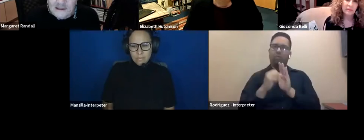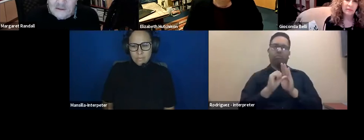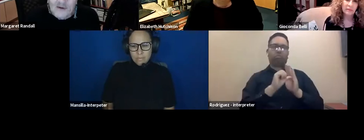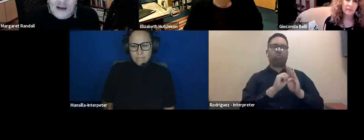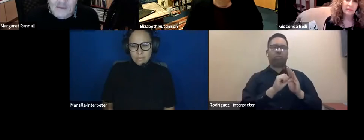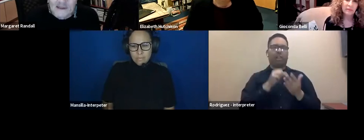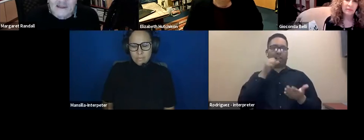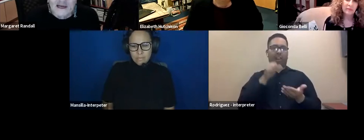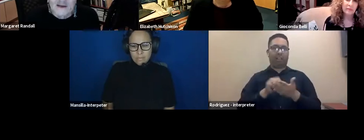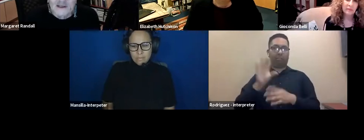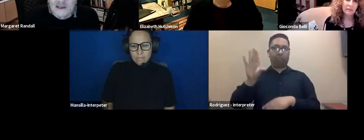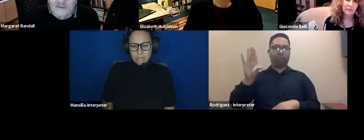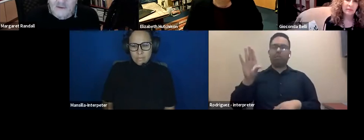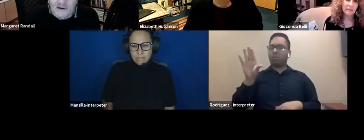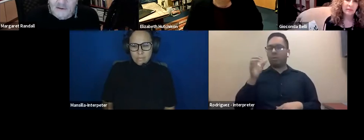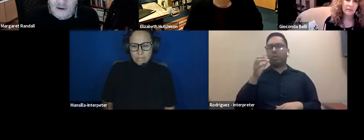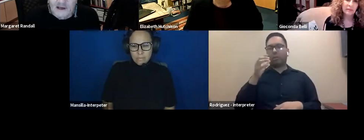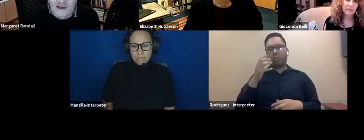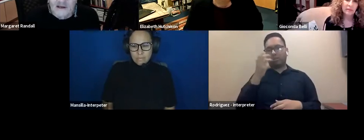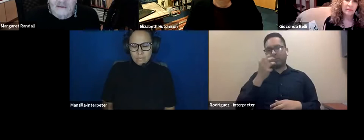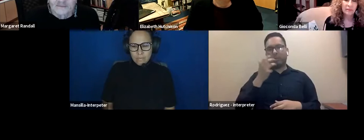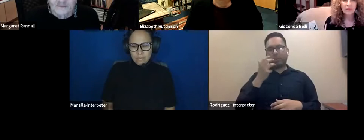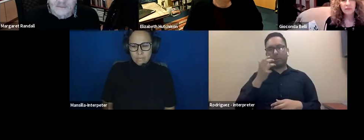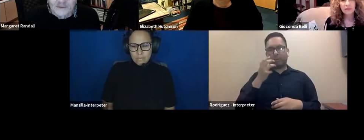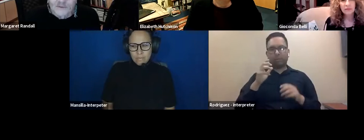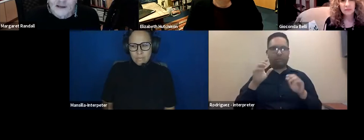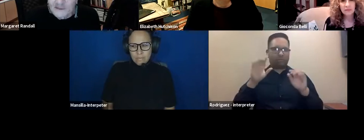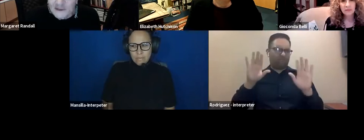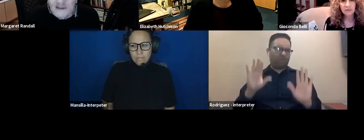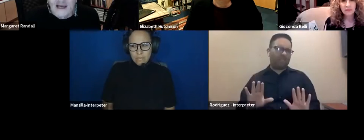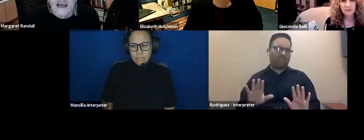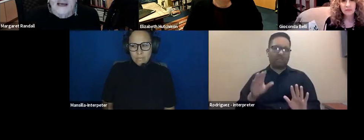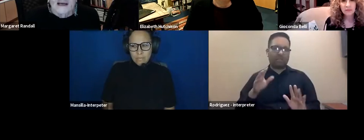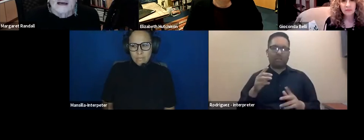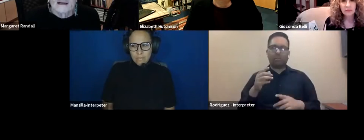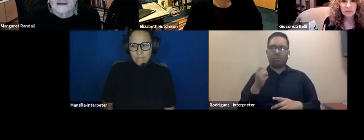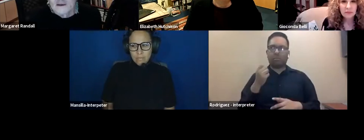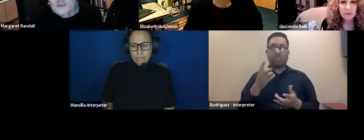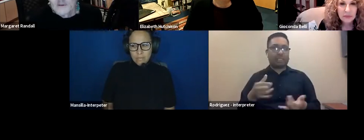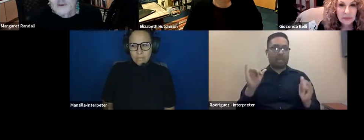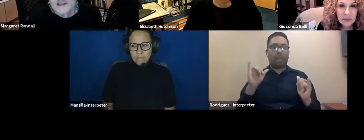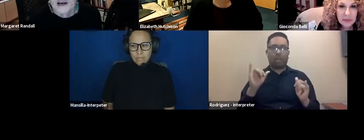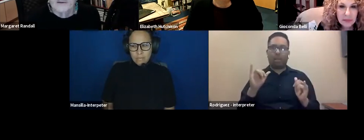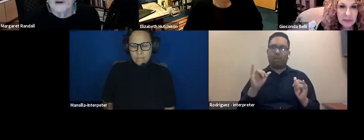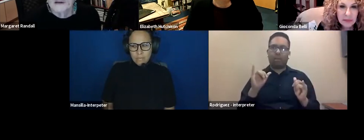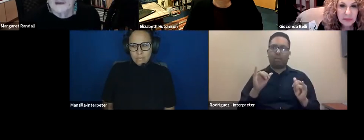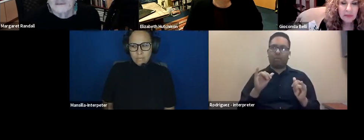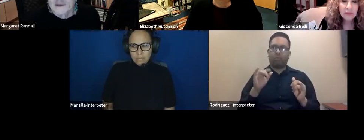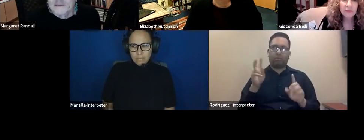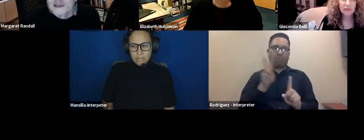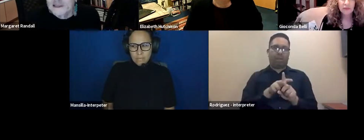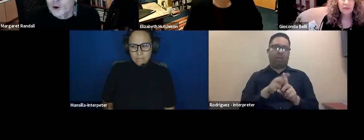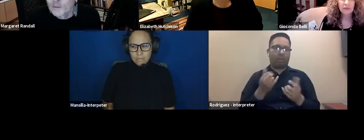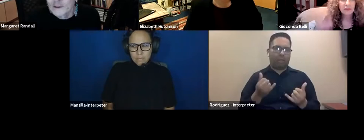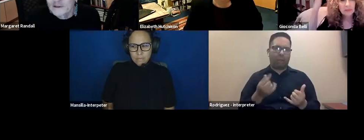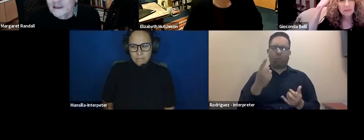were fabulous. And they're still very, very relevant today. Another book of hers that I would recommend to